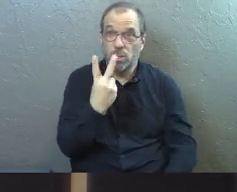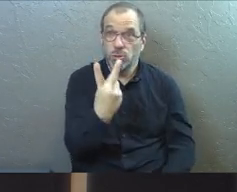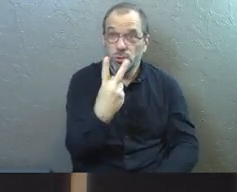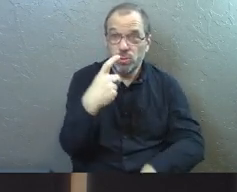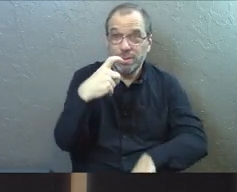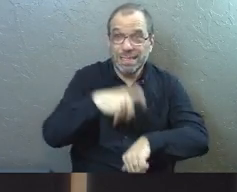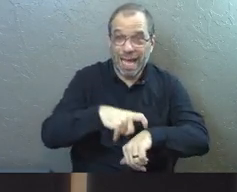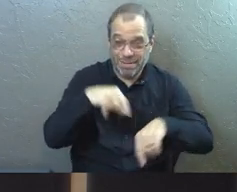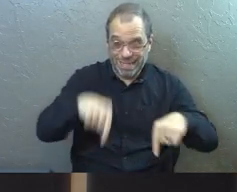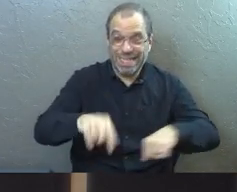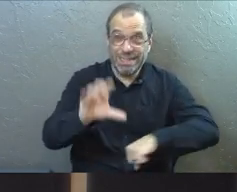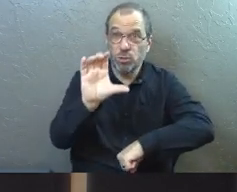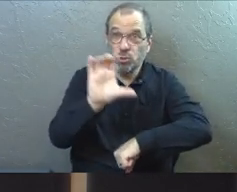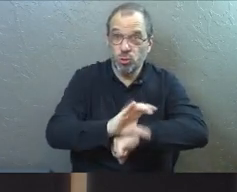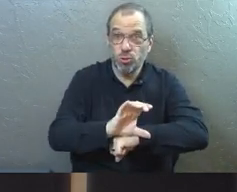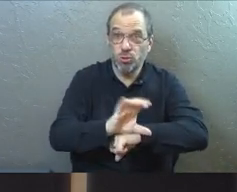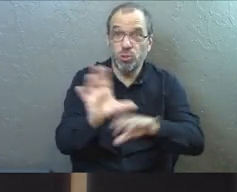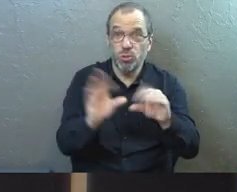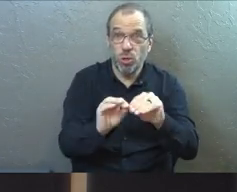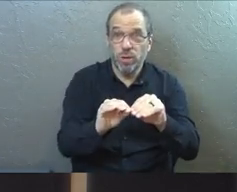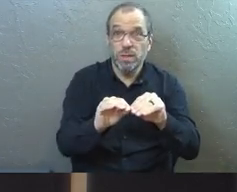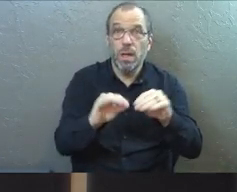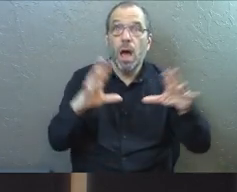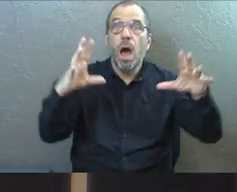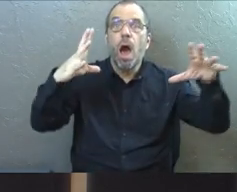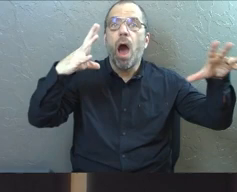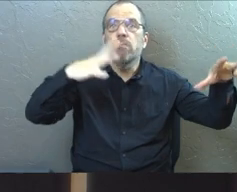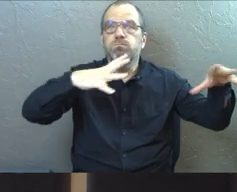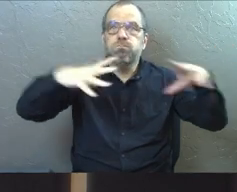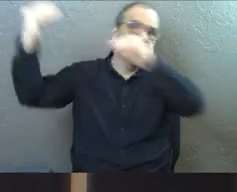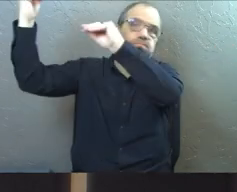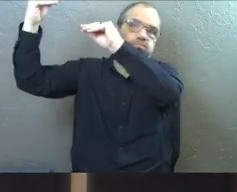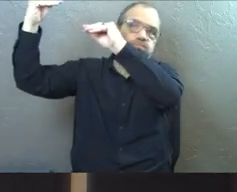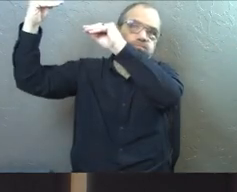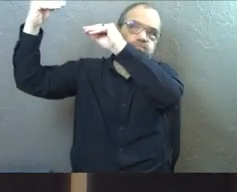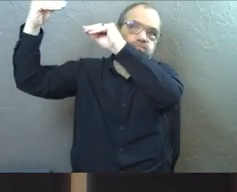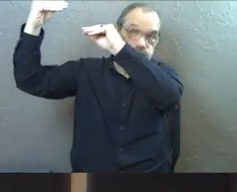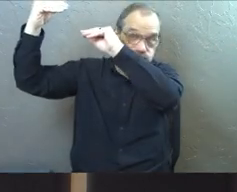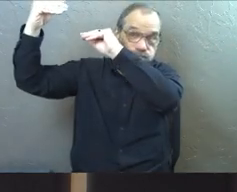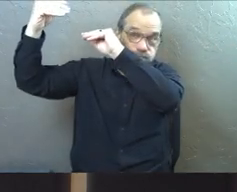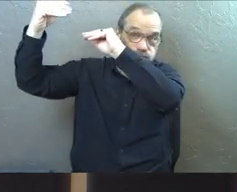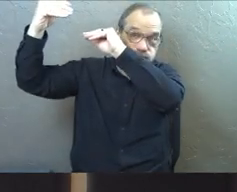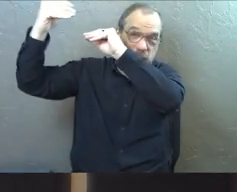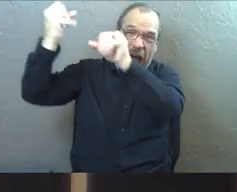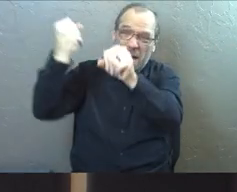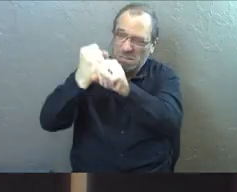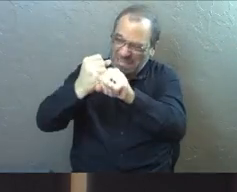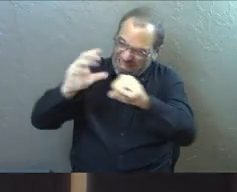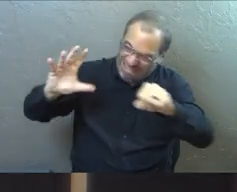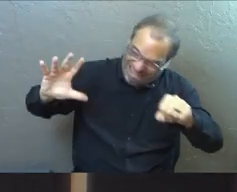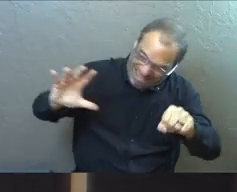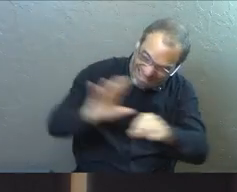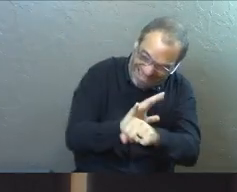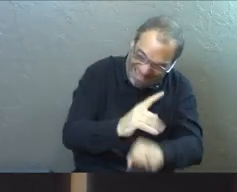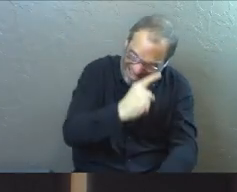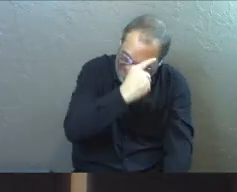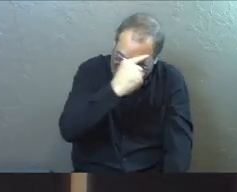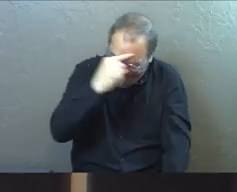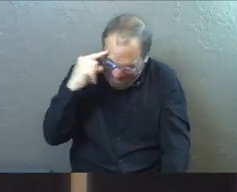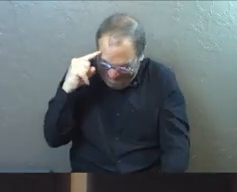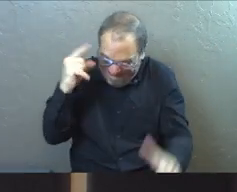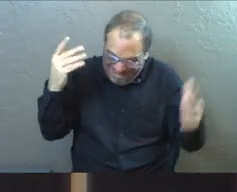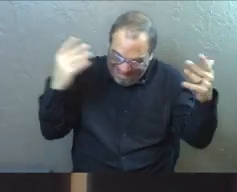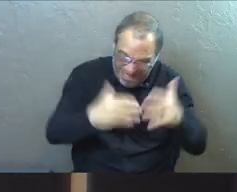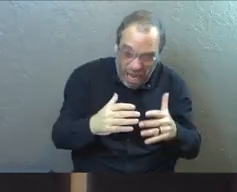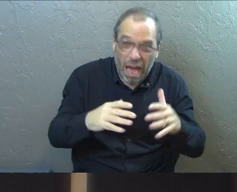moments in this message where we are going to turn off all the lights in the room. And we're going to make it completely pitch black dark.